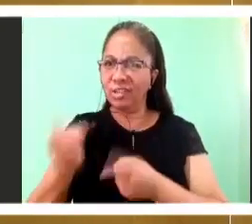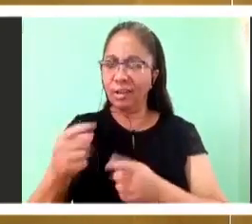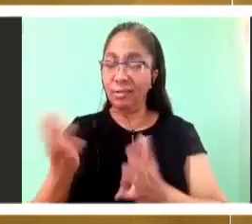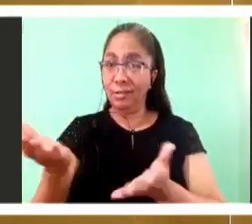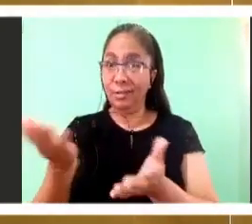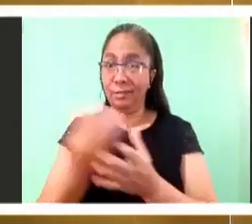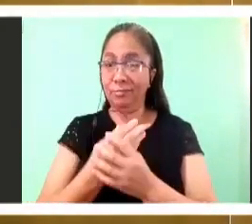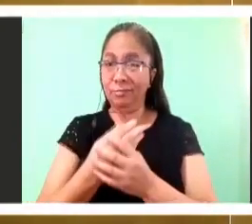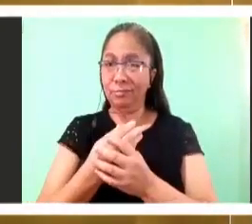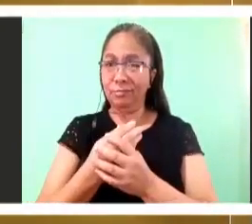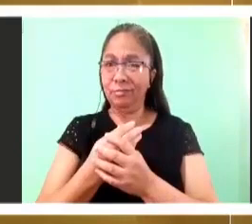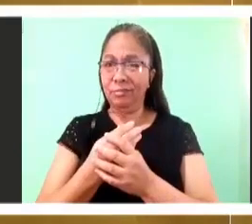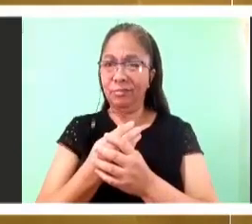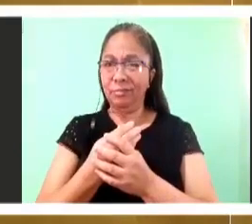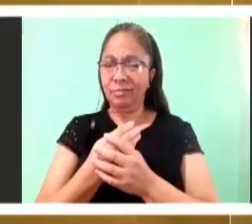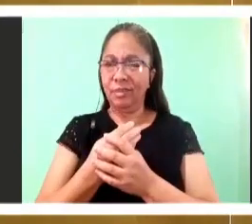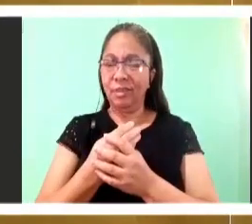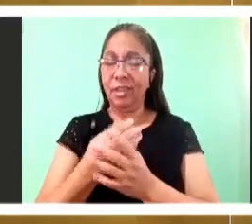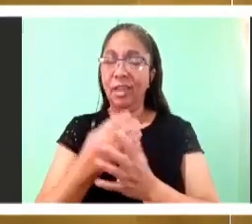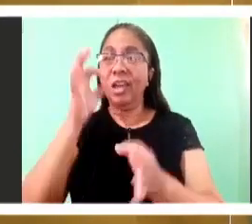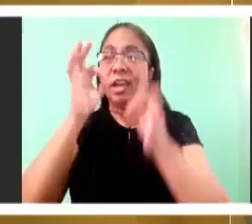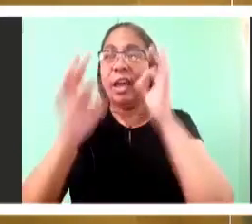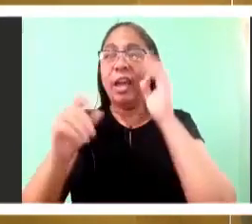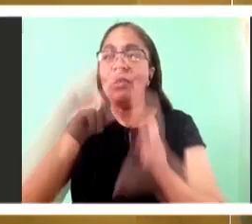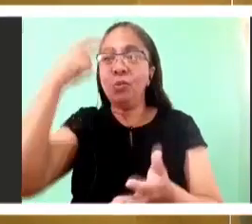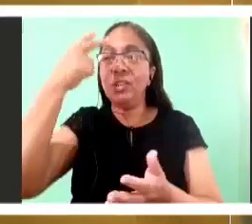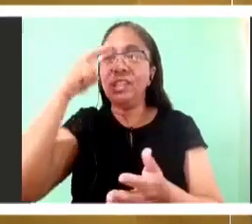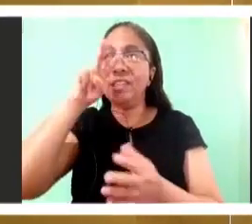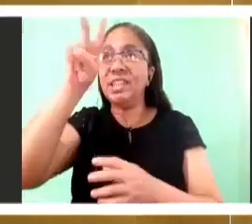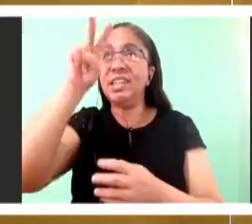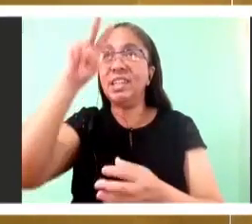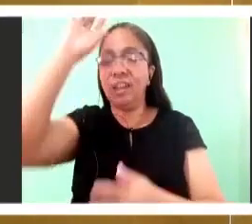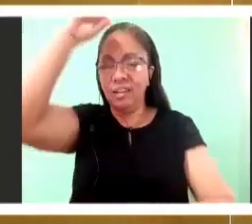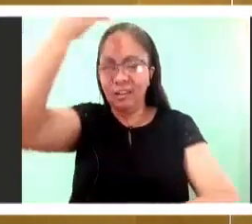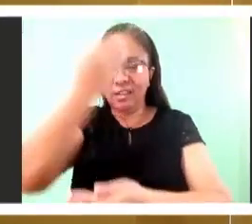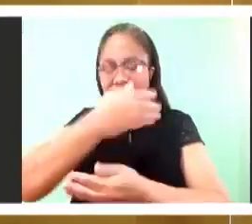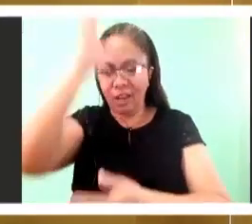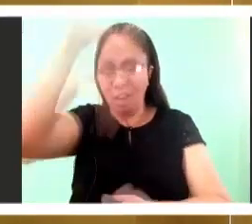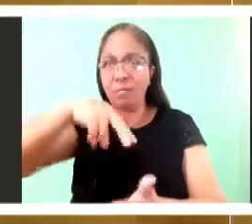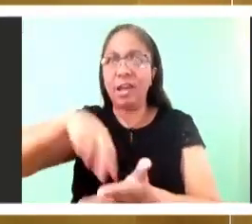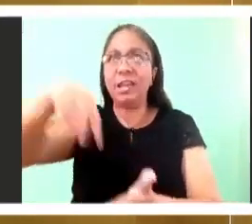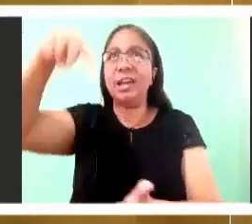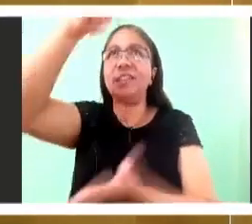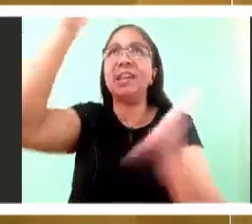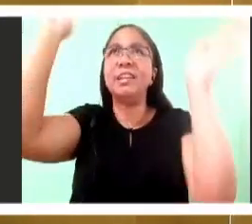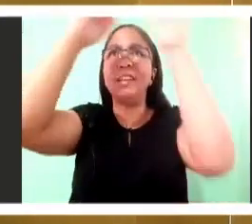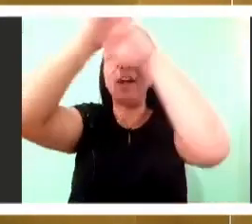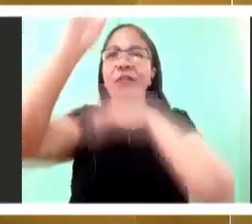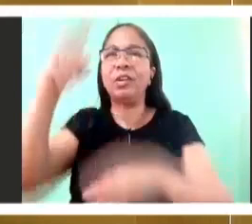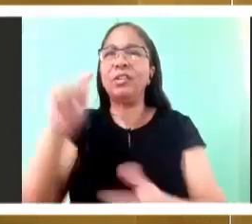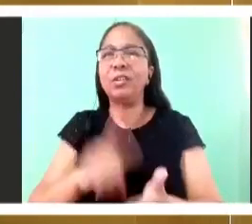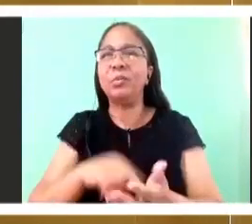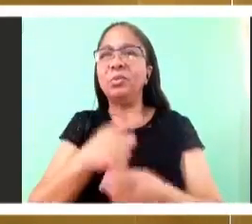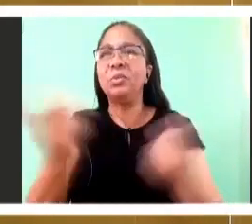This is a reference back to the beginning of John's gospel when Nathanael was sitting under the fig tree.